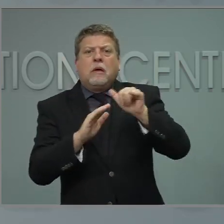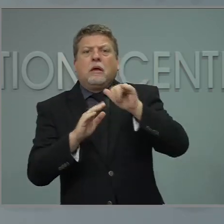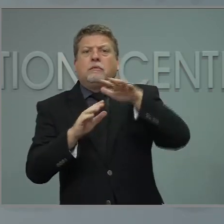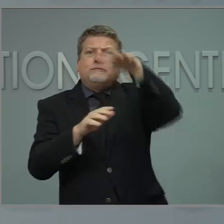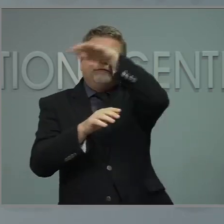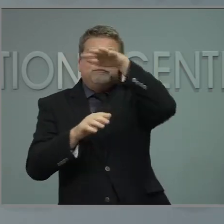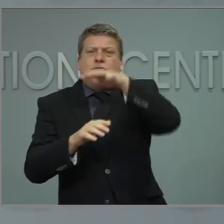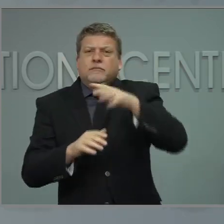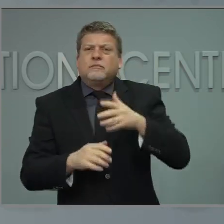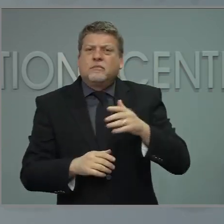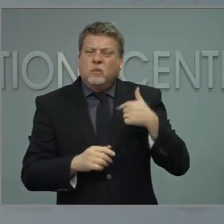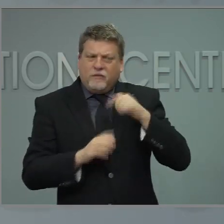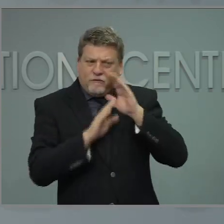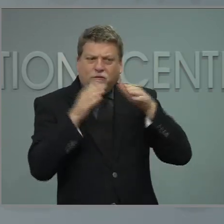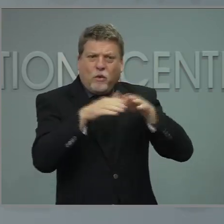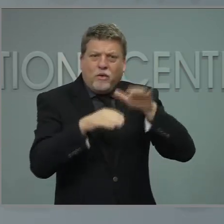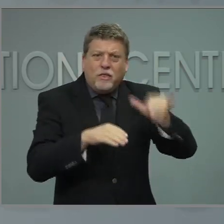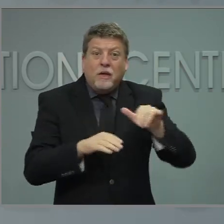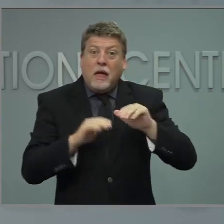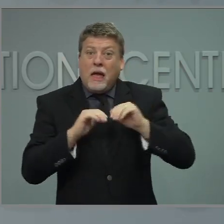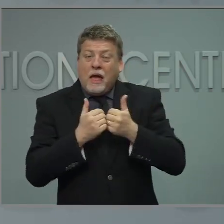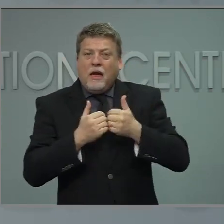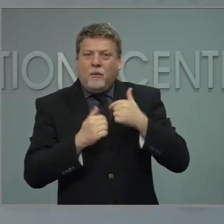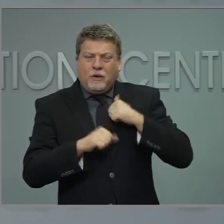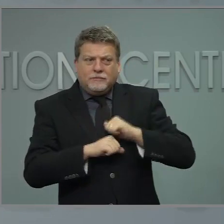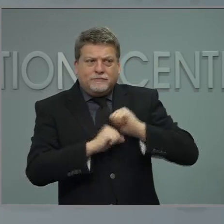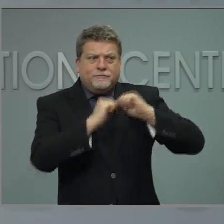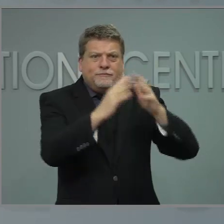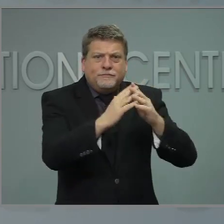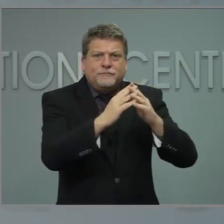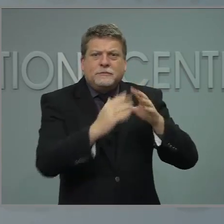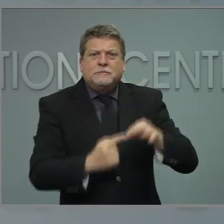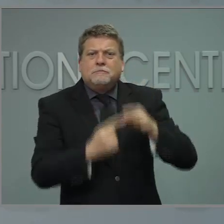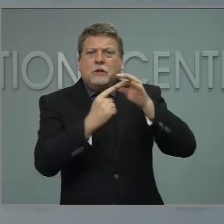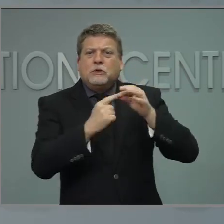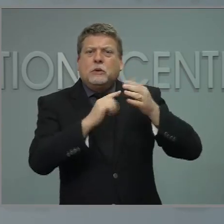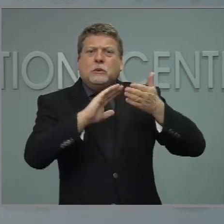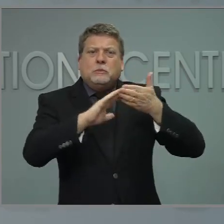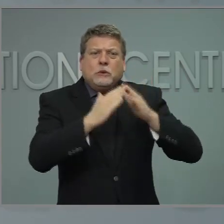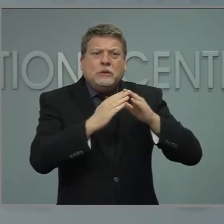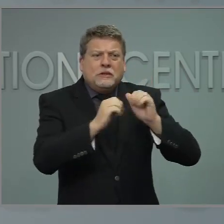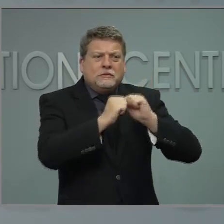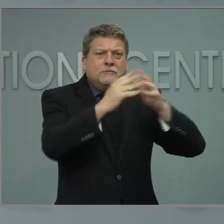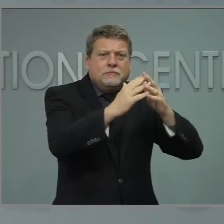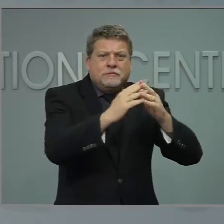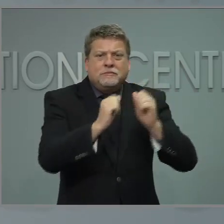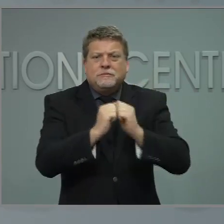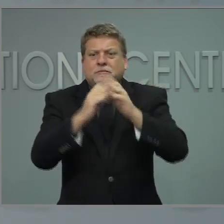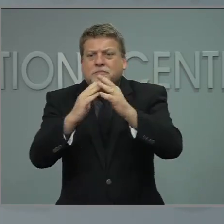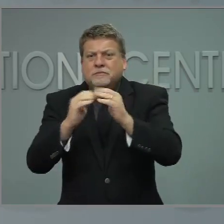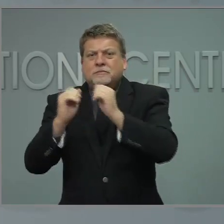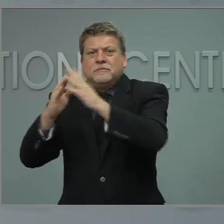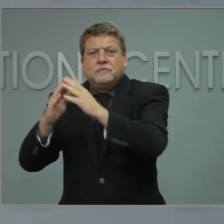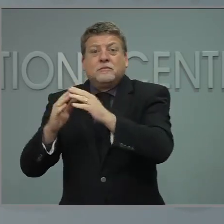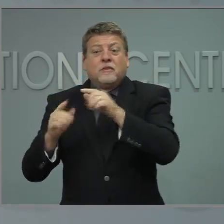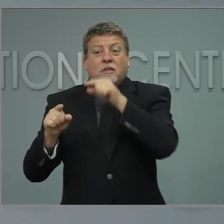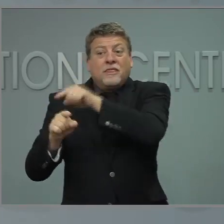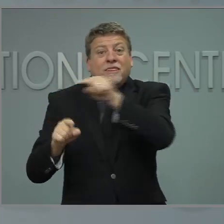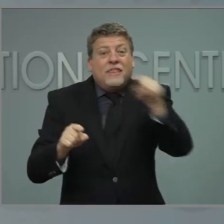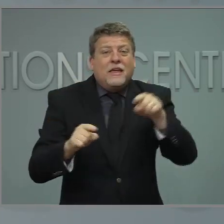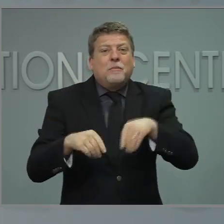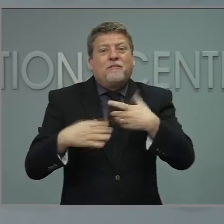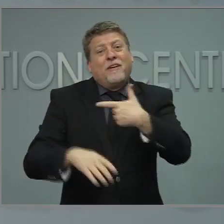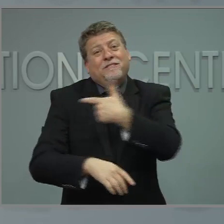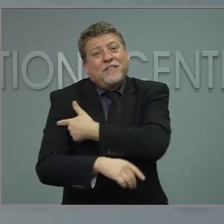That includes standing up community vaccine sites, working with houses of worship, civic groups and businesses, setting up a